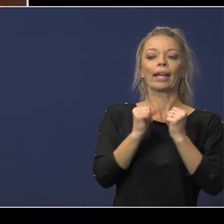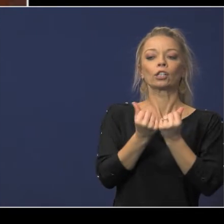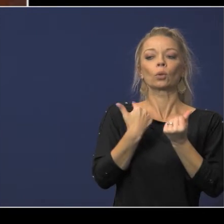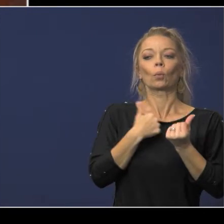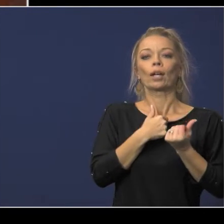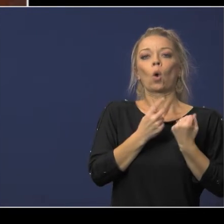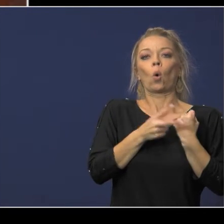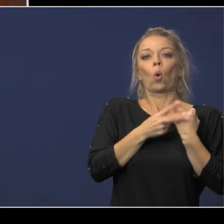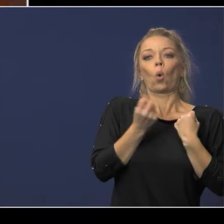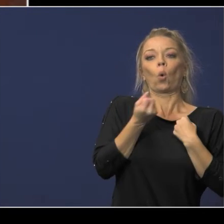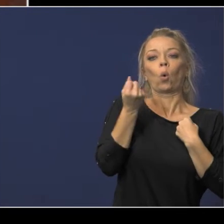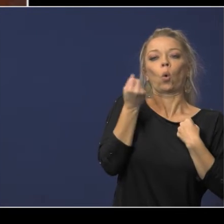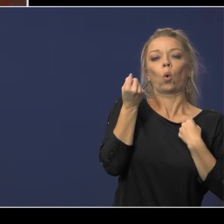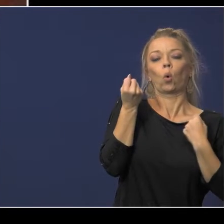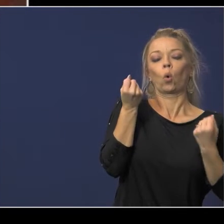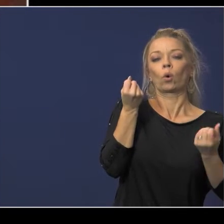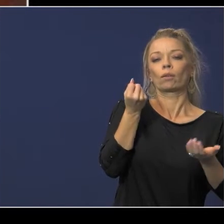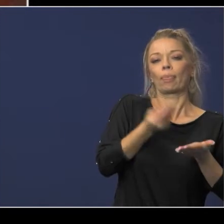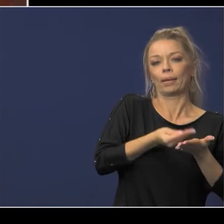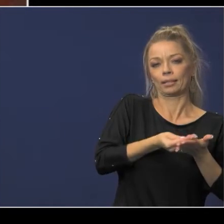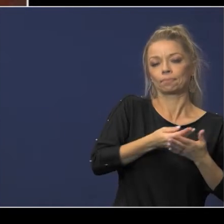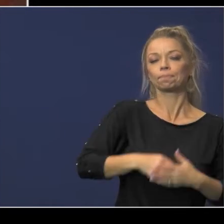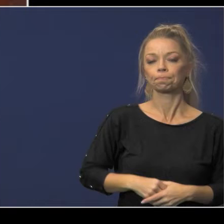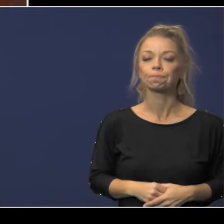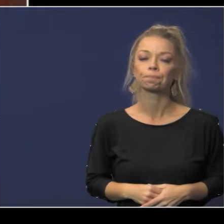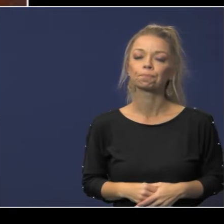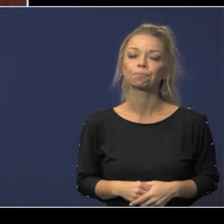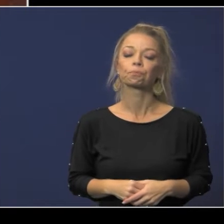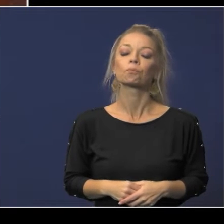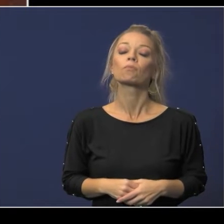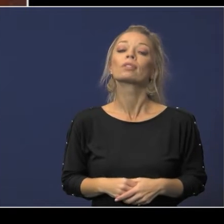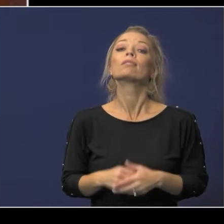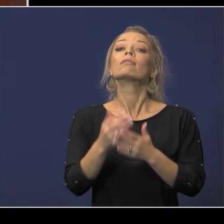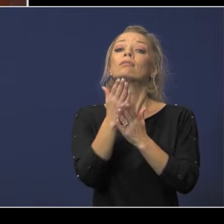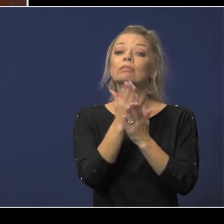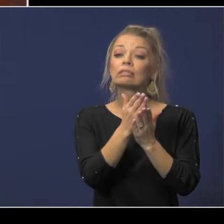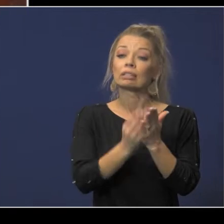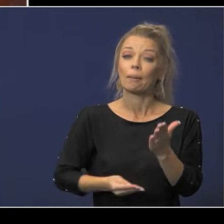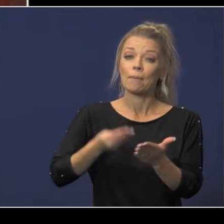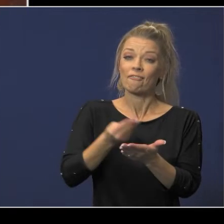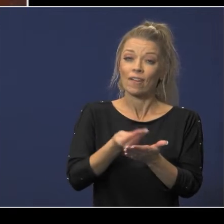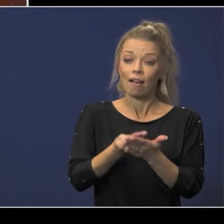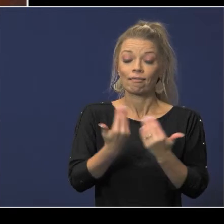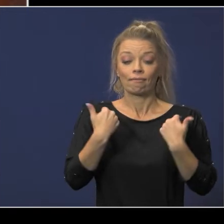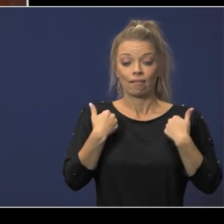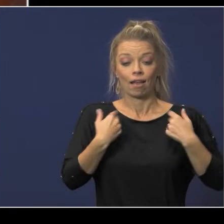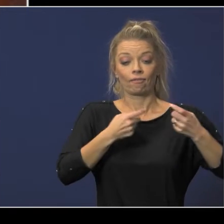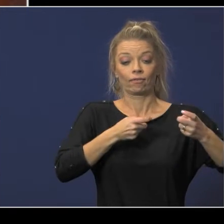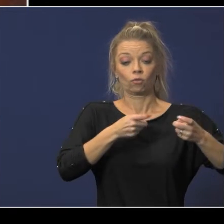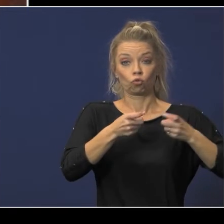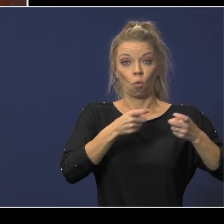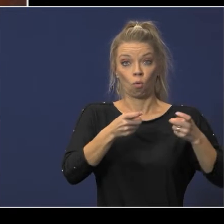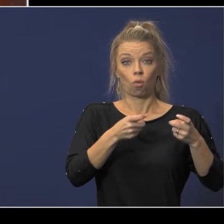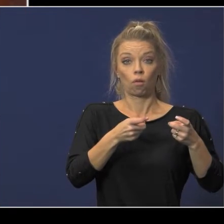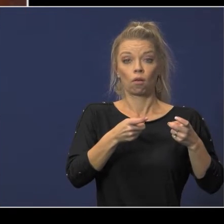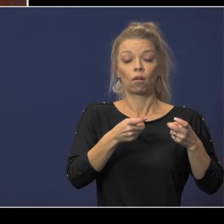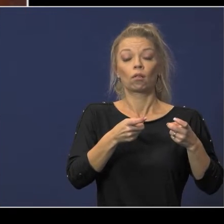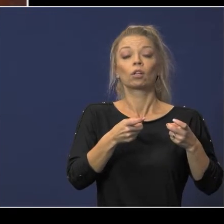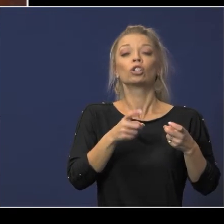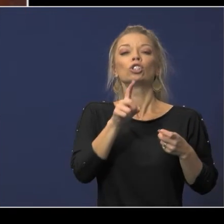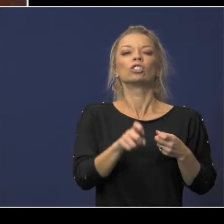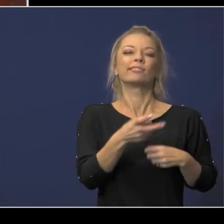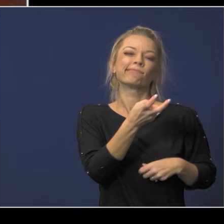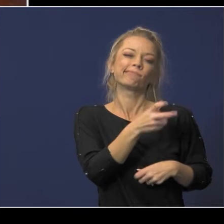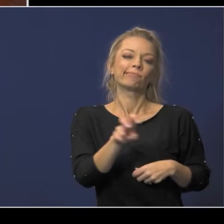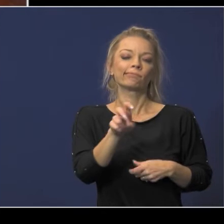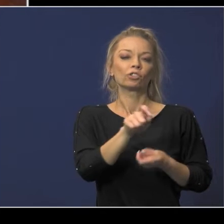gasby 84 required that certain funds the district has control over be reclassed